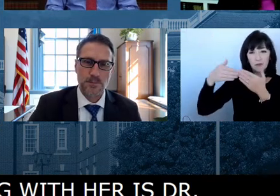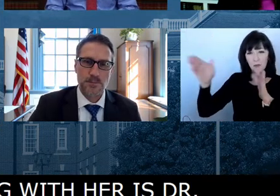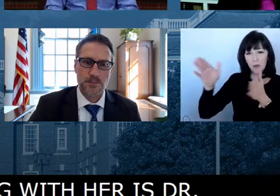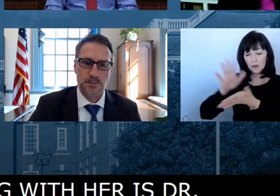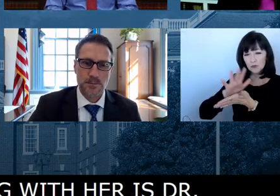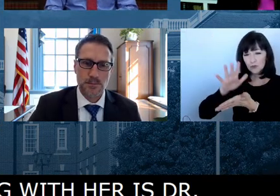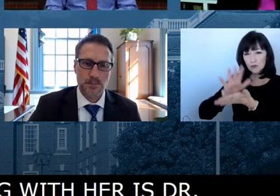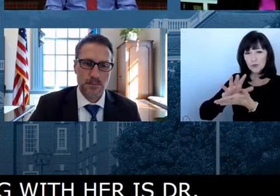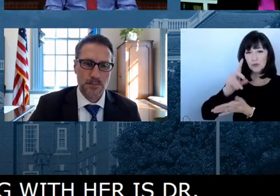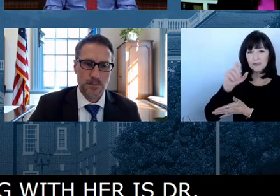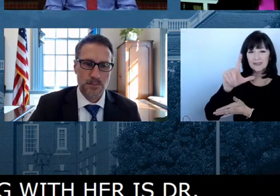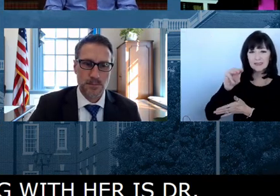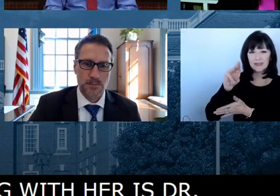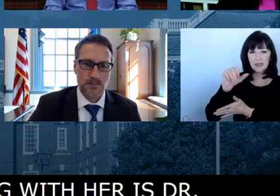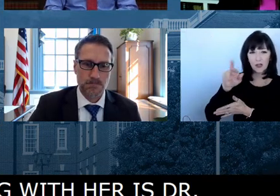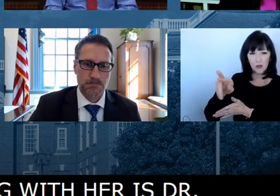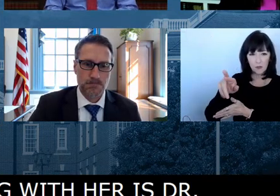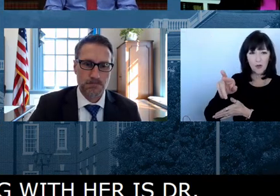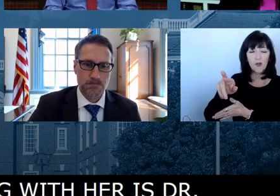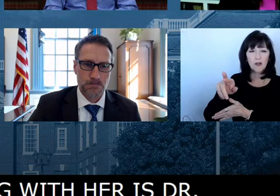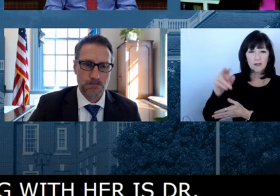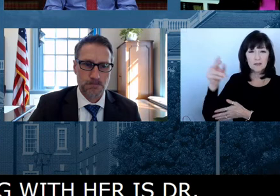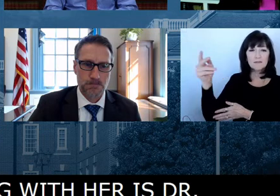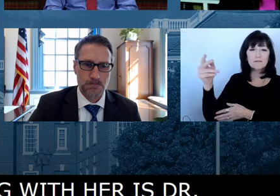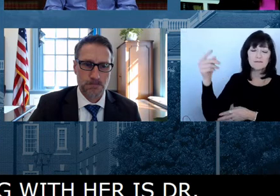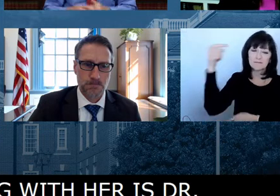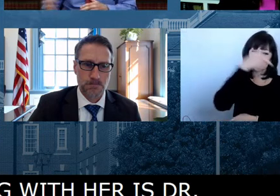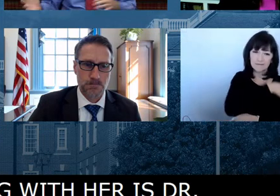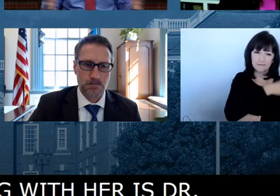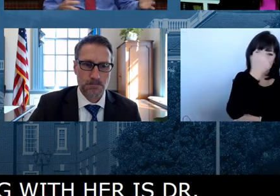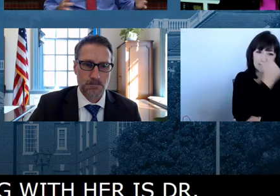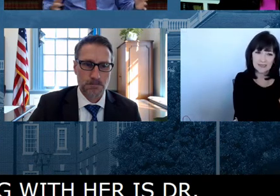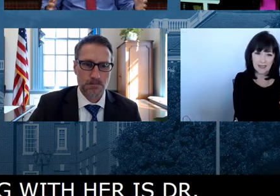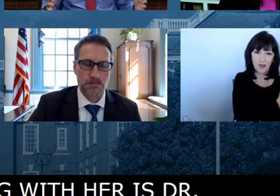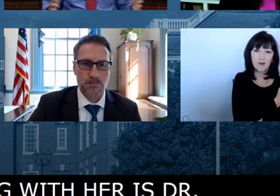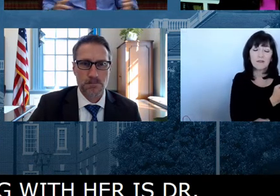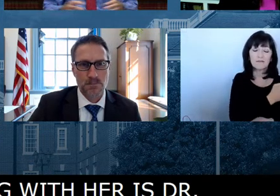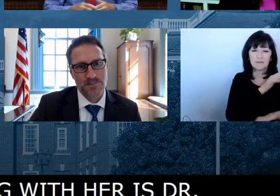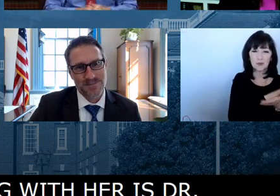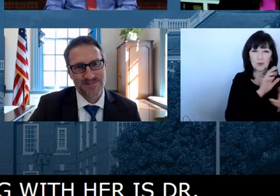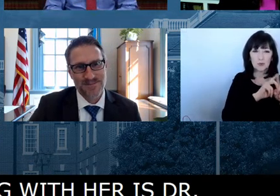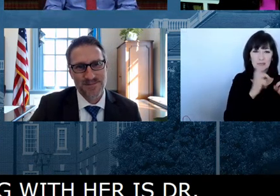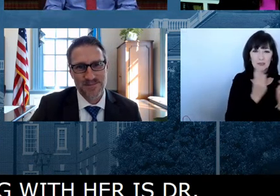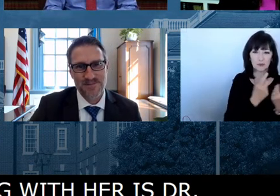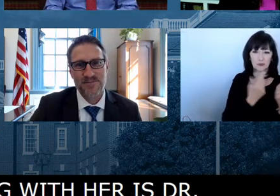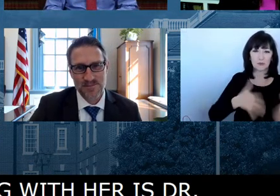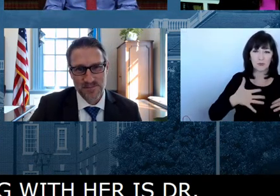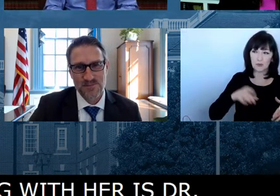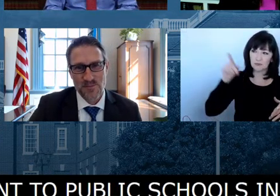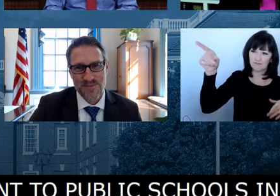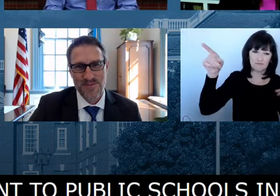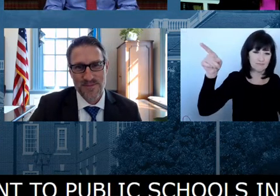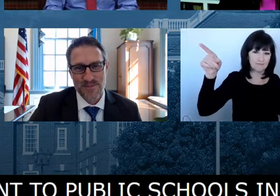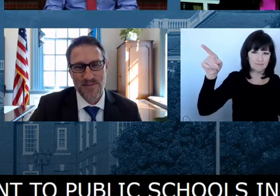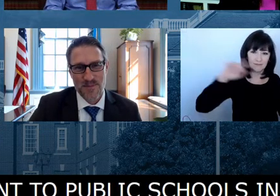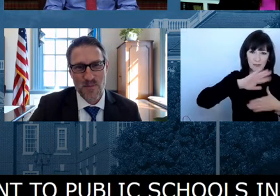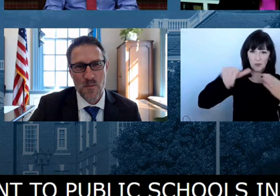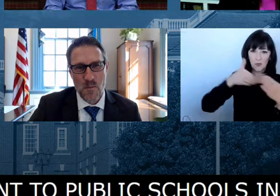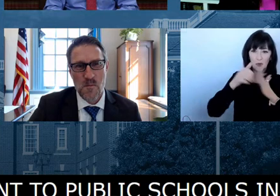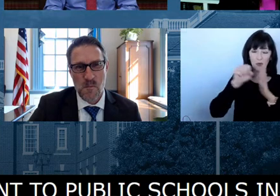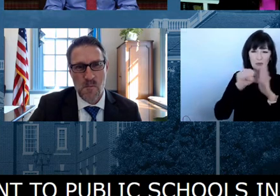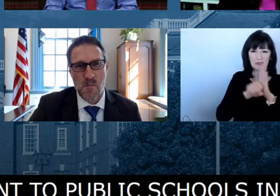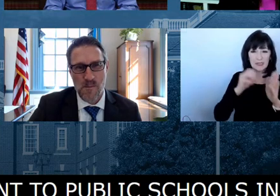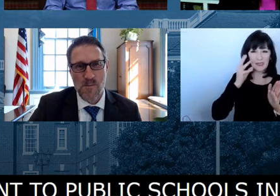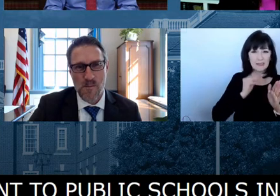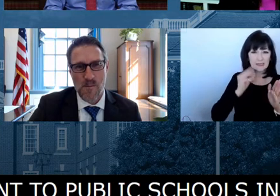where he spent some time in the Del Mar School District. I don't think you can cover as much territory in Delaware as that.